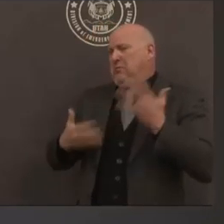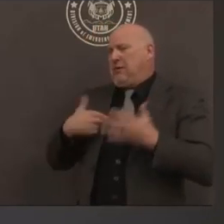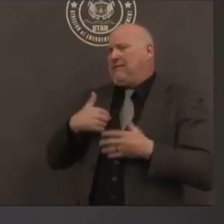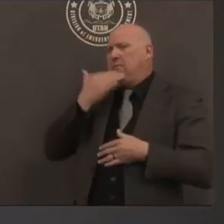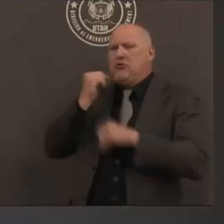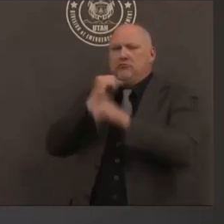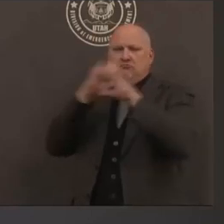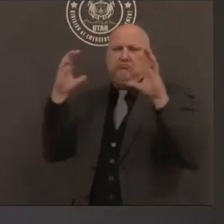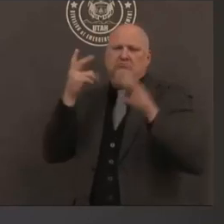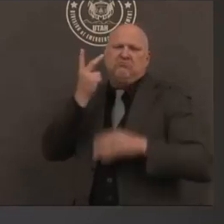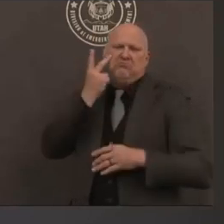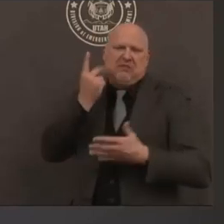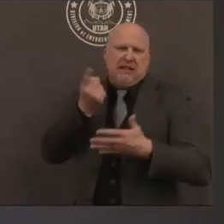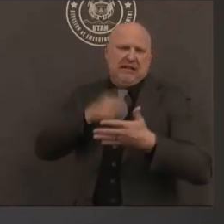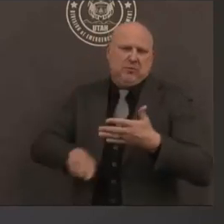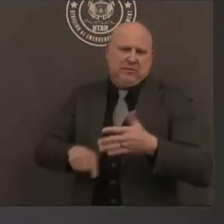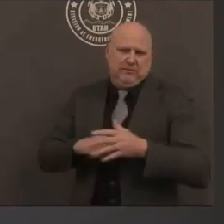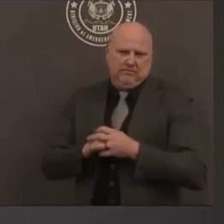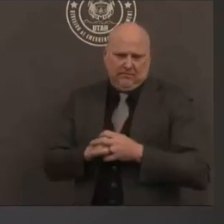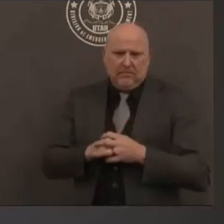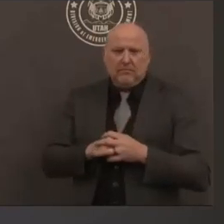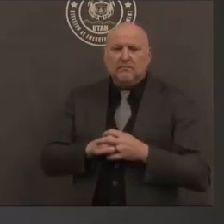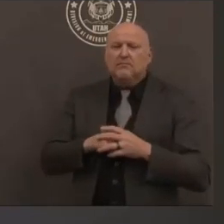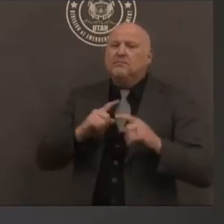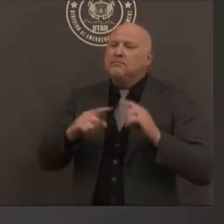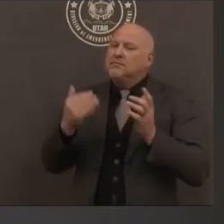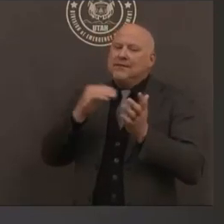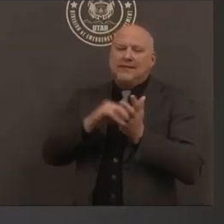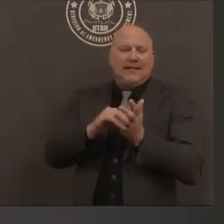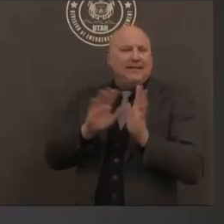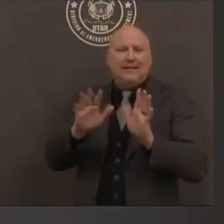as we're vigilant about our data collection and testing continuously